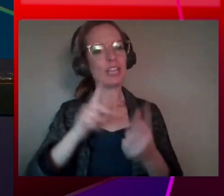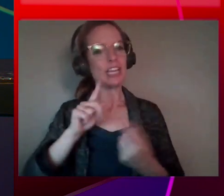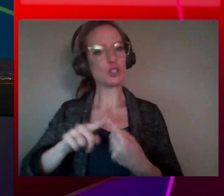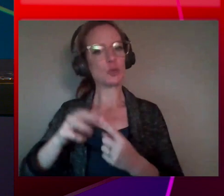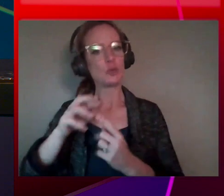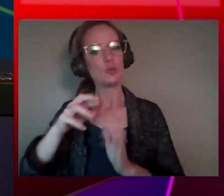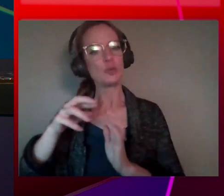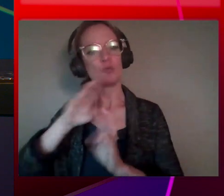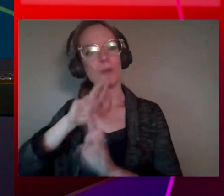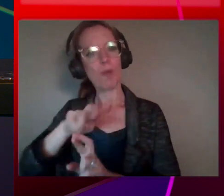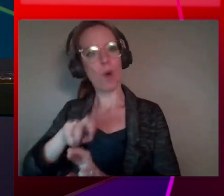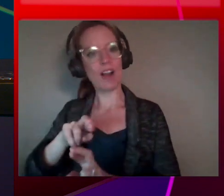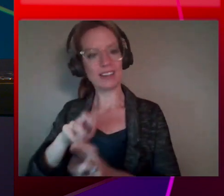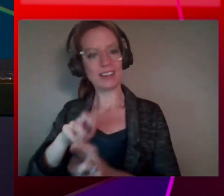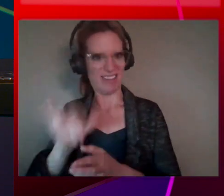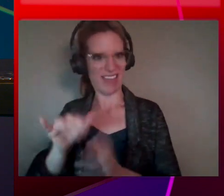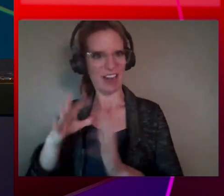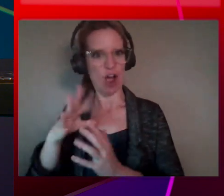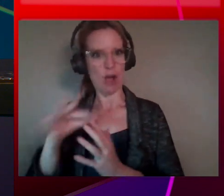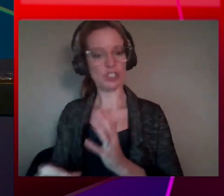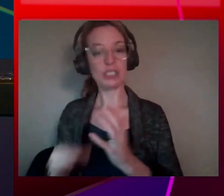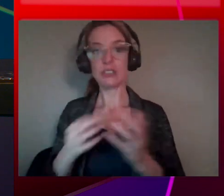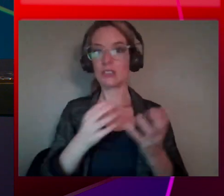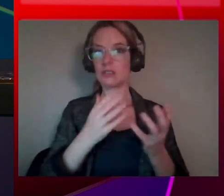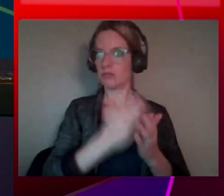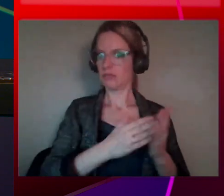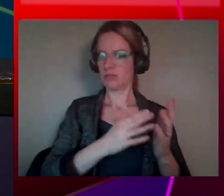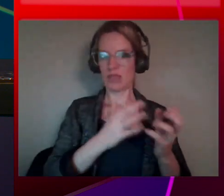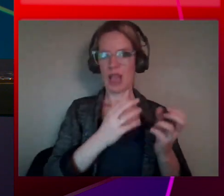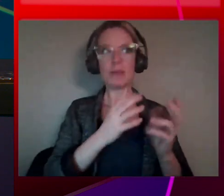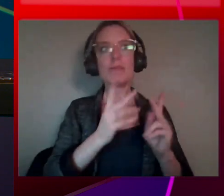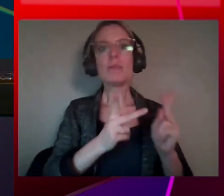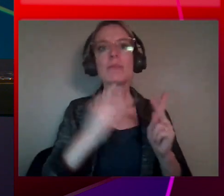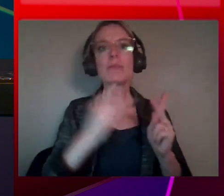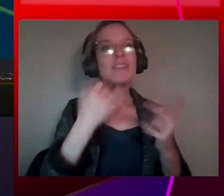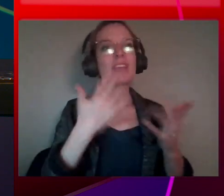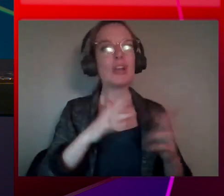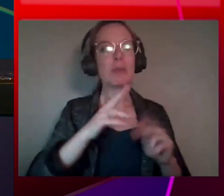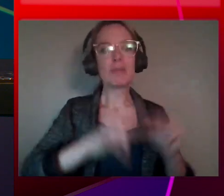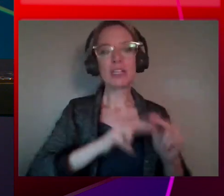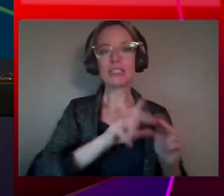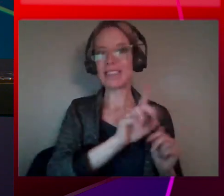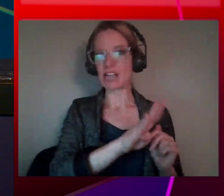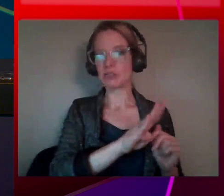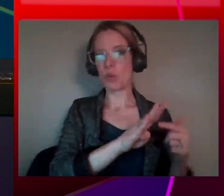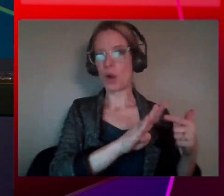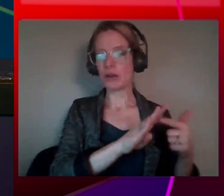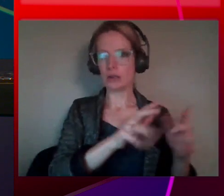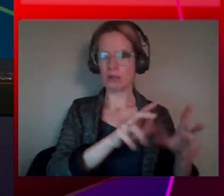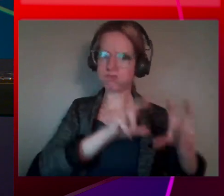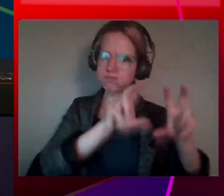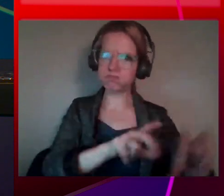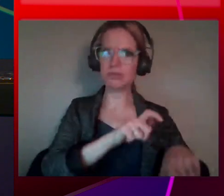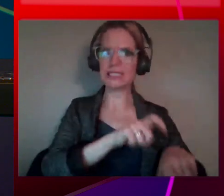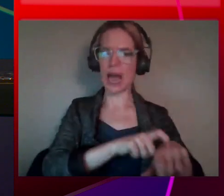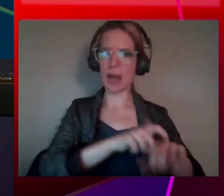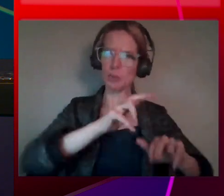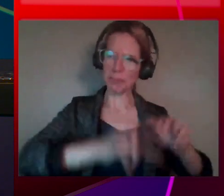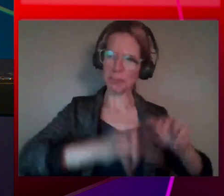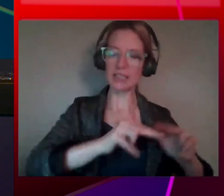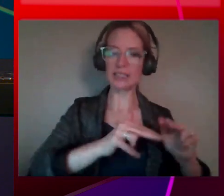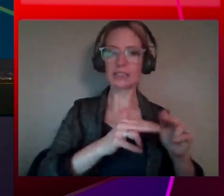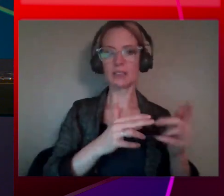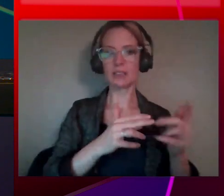dashboards and invested a lot of time and effort into it, recognize that, right? And you don't want to necessarily throw all that away. So that